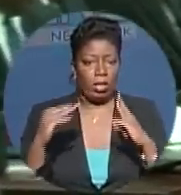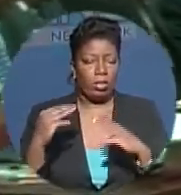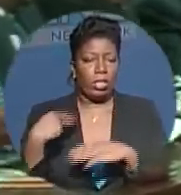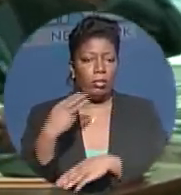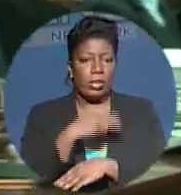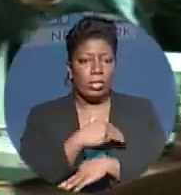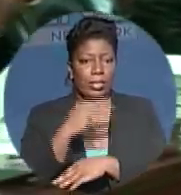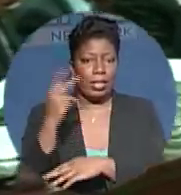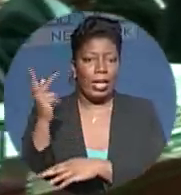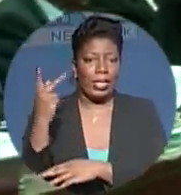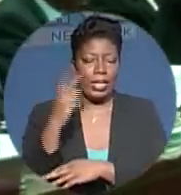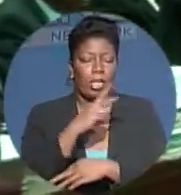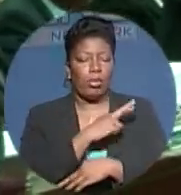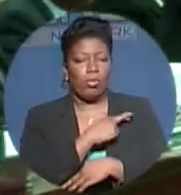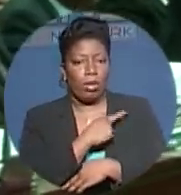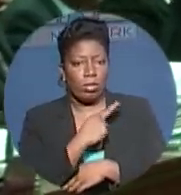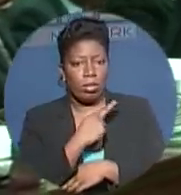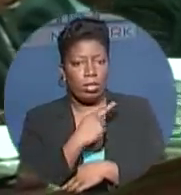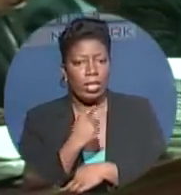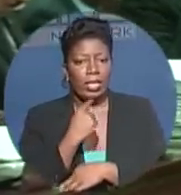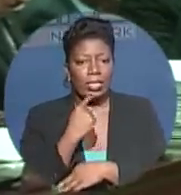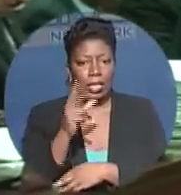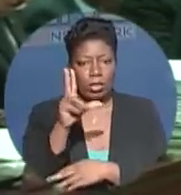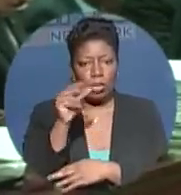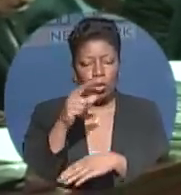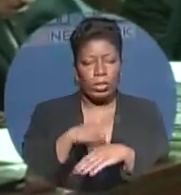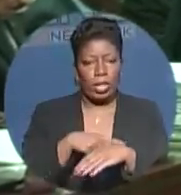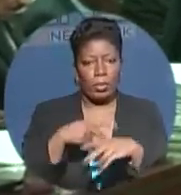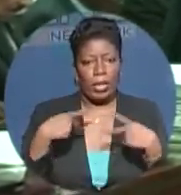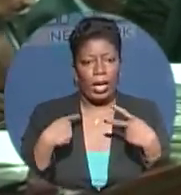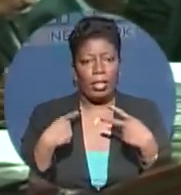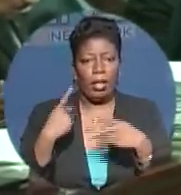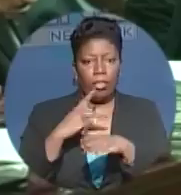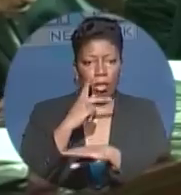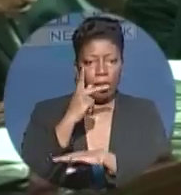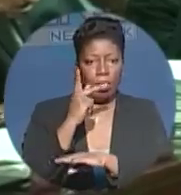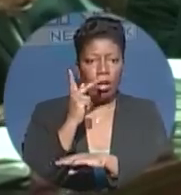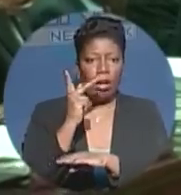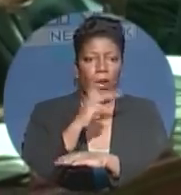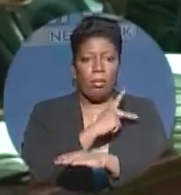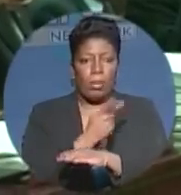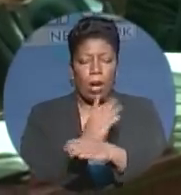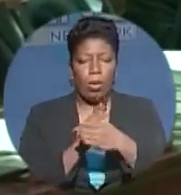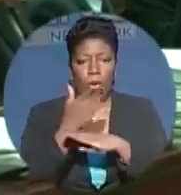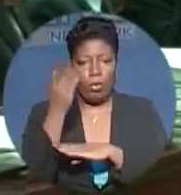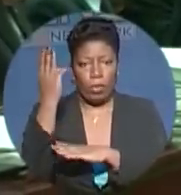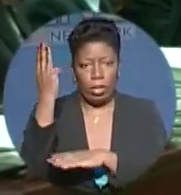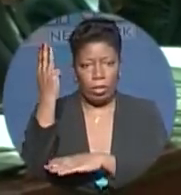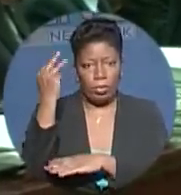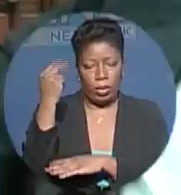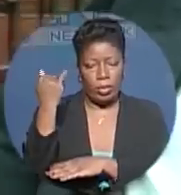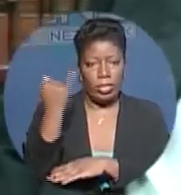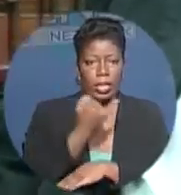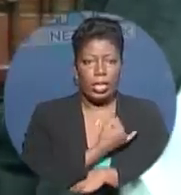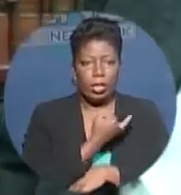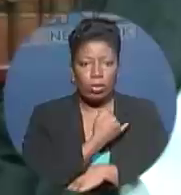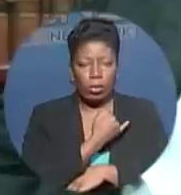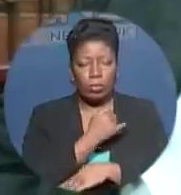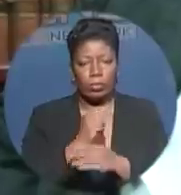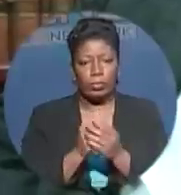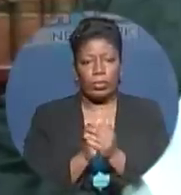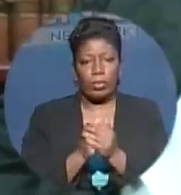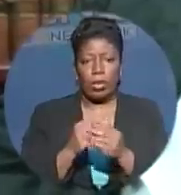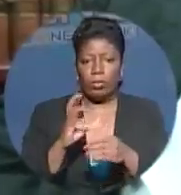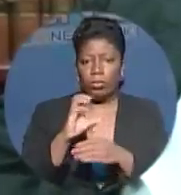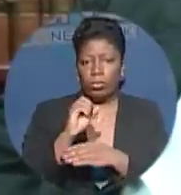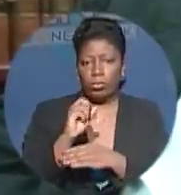Russell says at no time did he ever feel he had the power over Prime Minister Ingram, nor was he challenging the Prime Minister in his role. The grand behavior